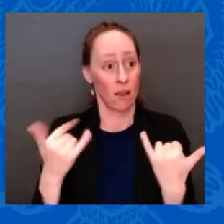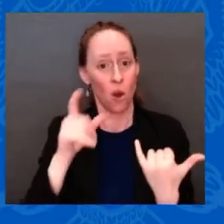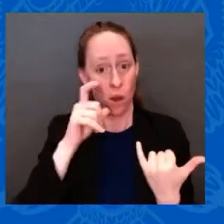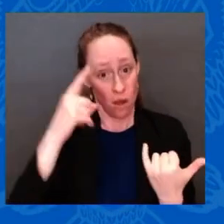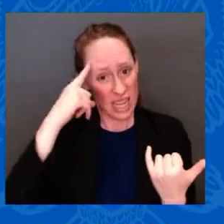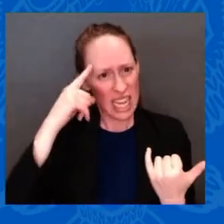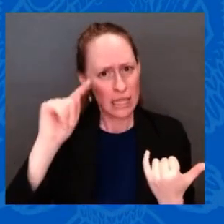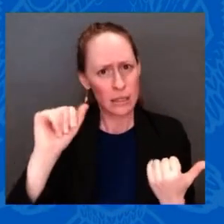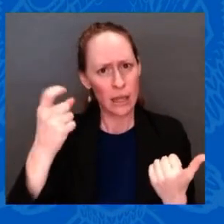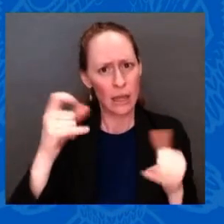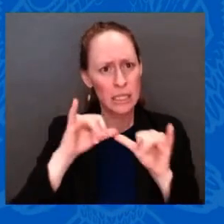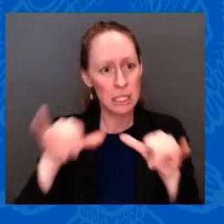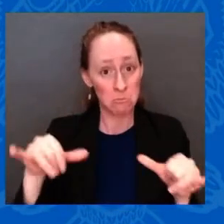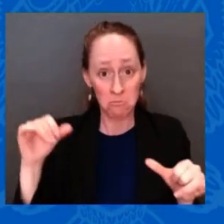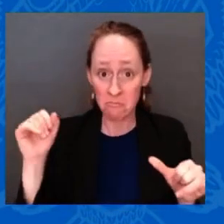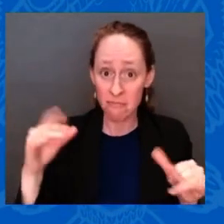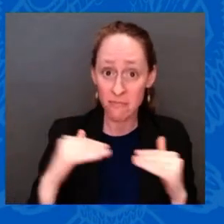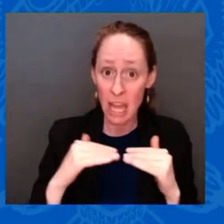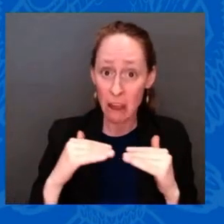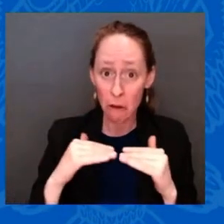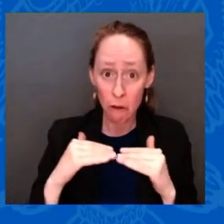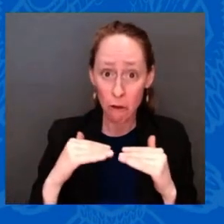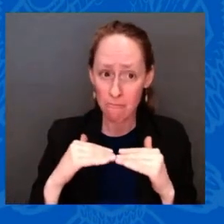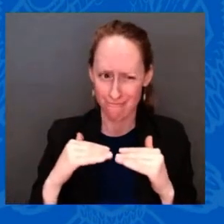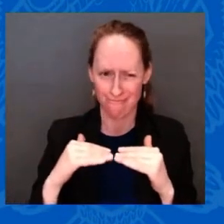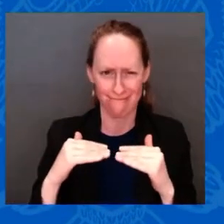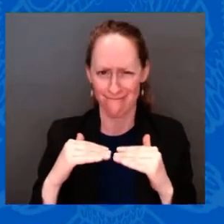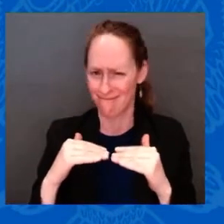make it fair by eliminating loopholes for crypto traders, hedge fund managers.